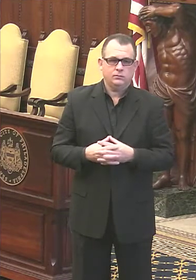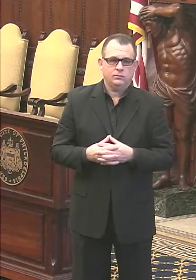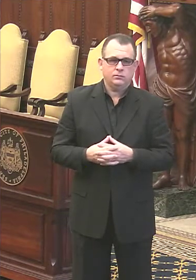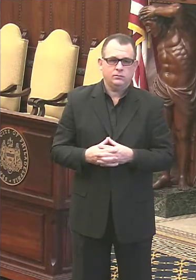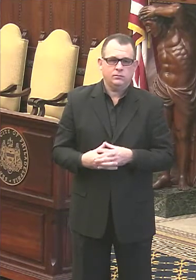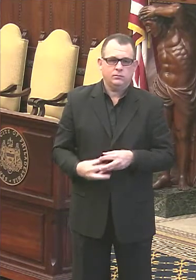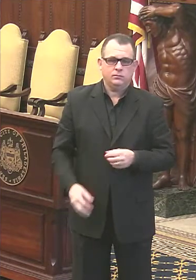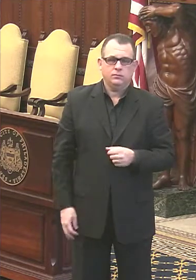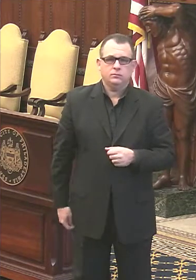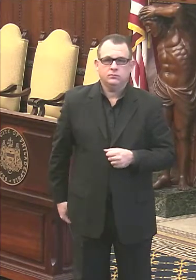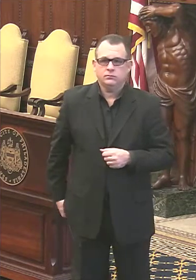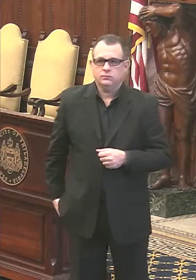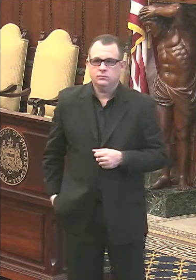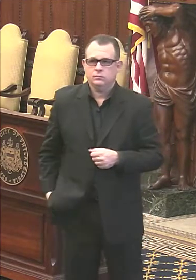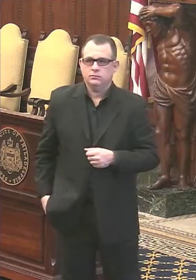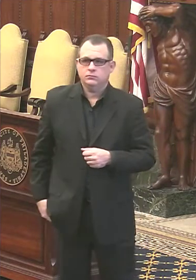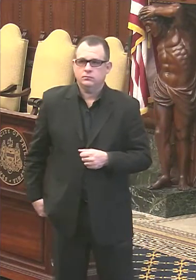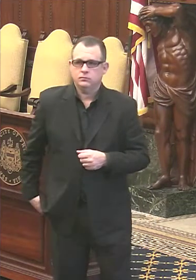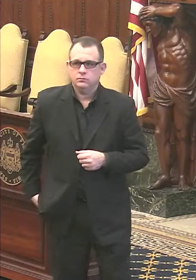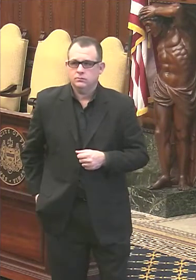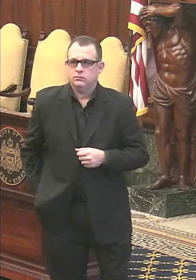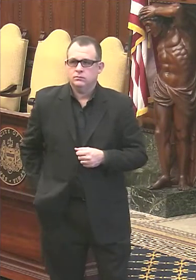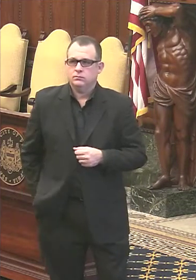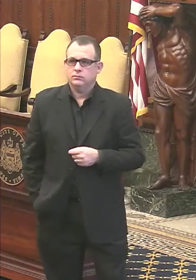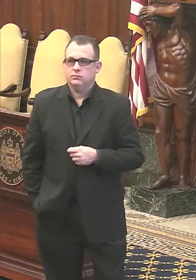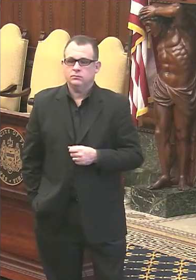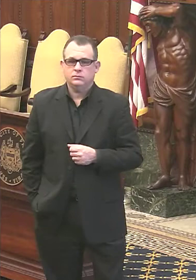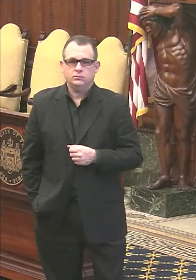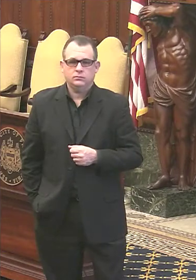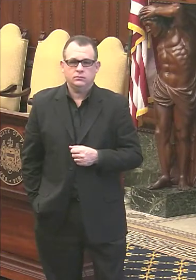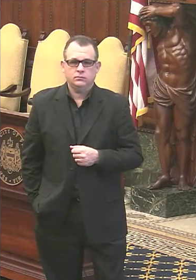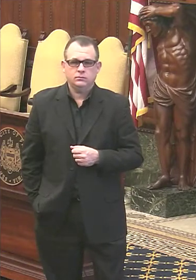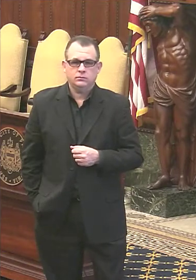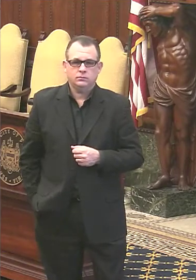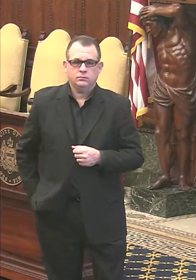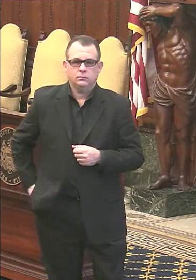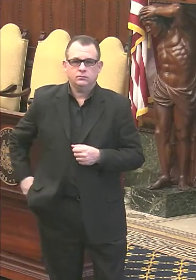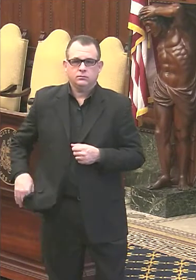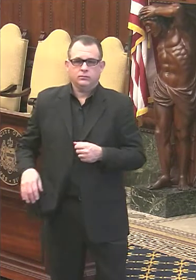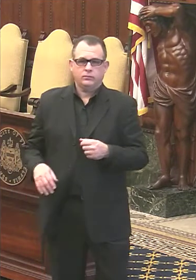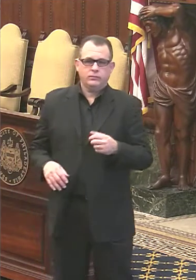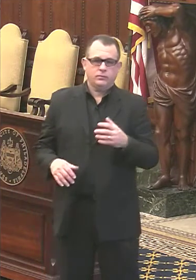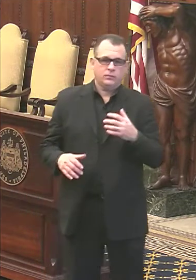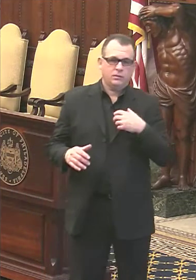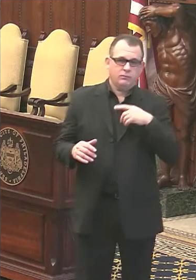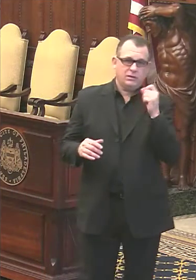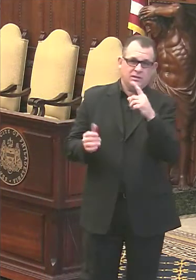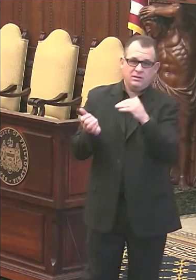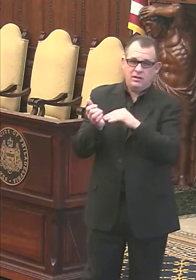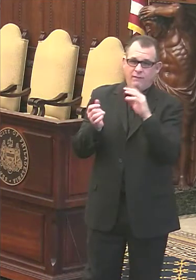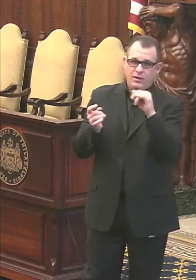obtener información respecto a las vacunas? Go ahead. I would, I would ask, I would ask either Dr. Farley or Dr. Johnson.